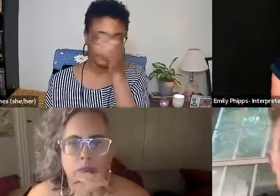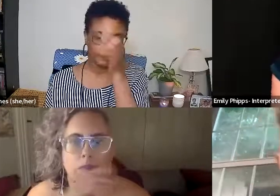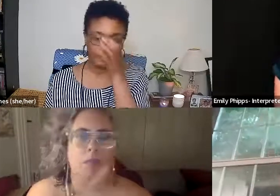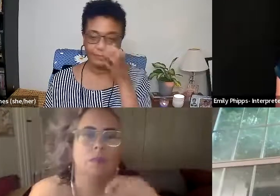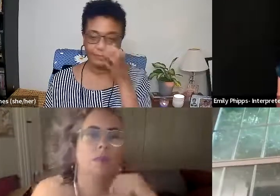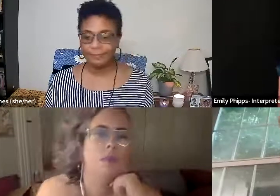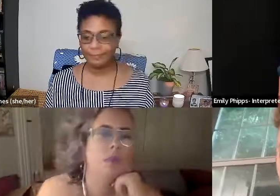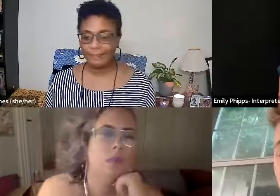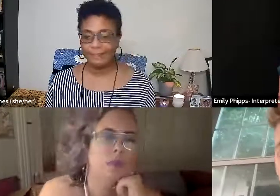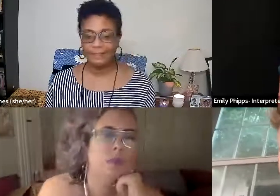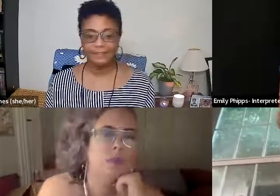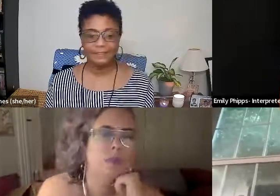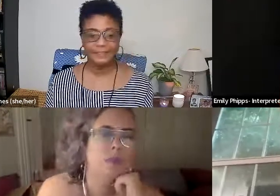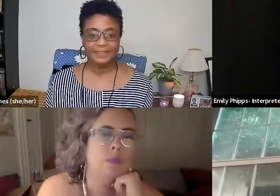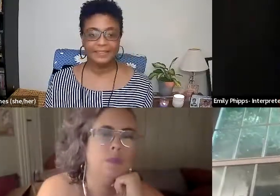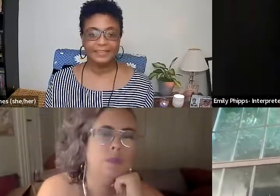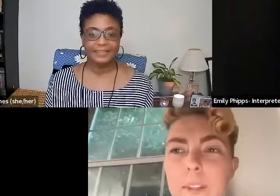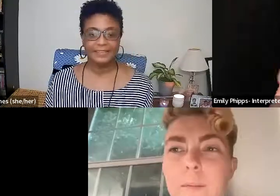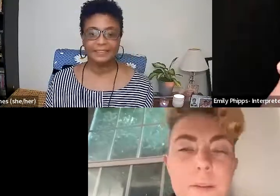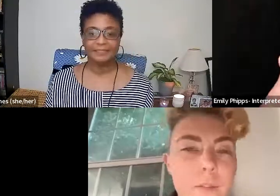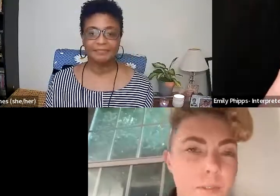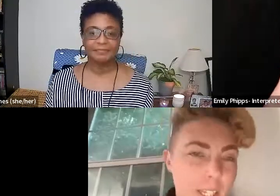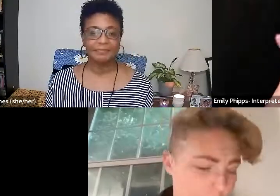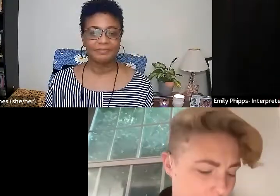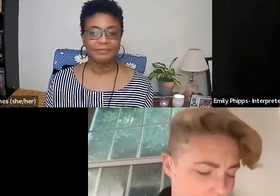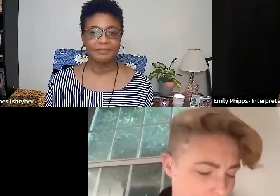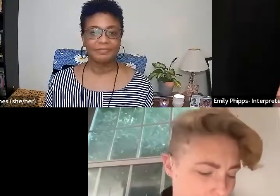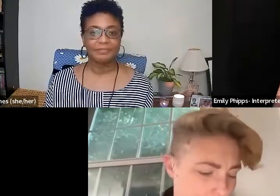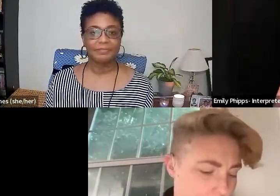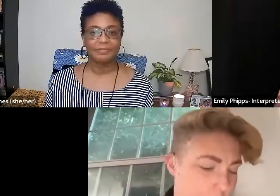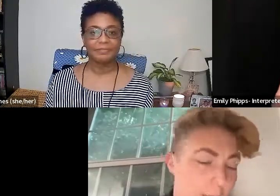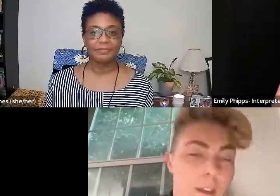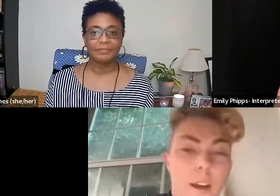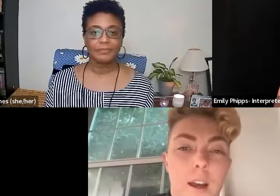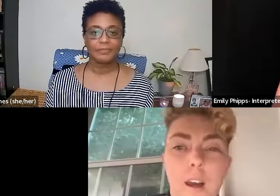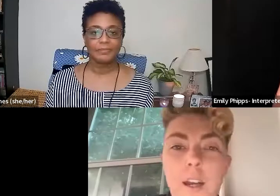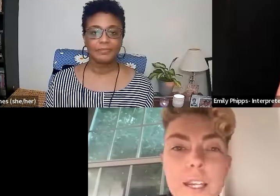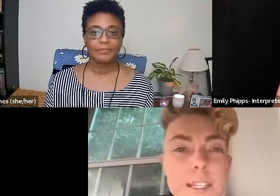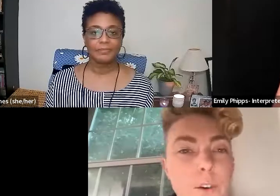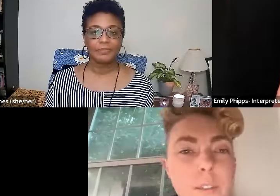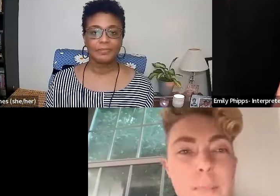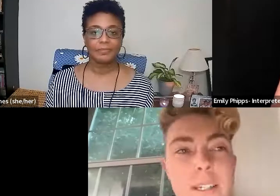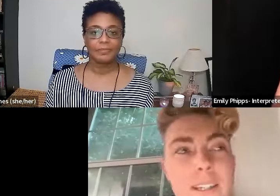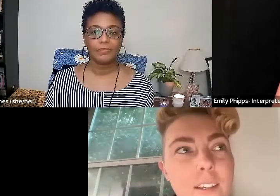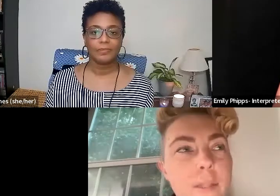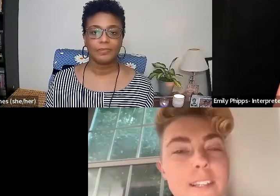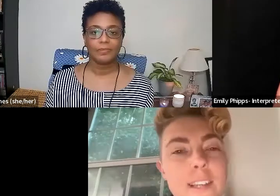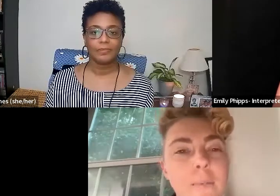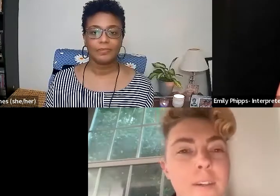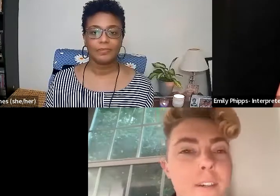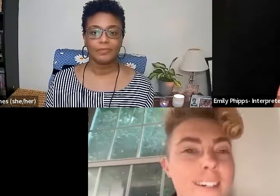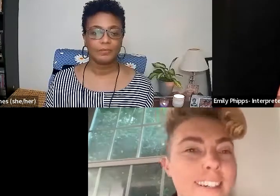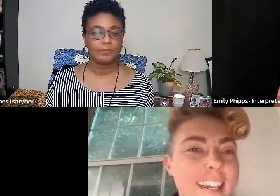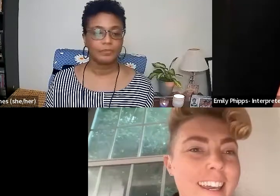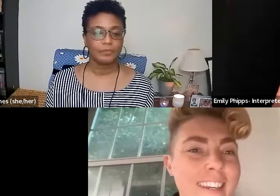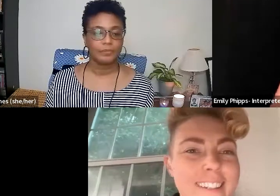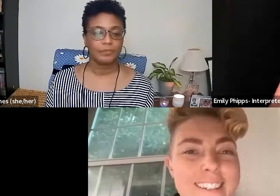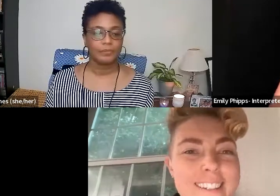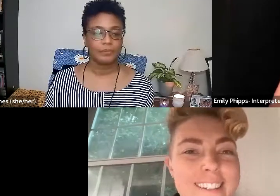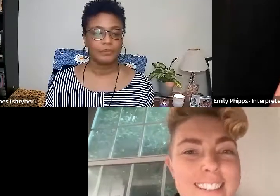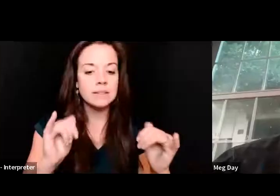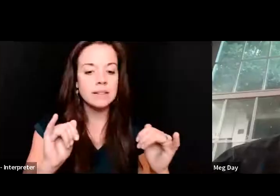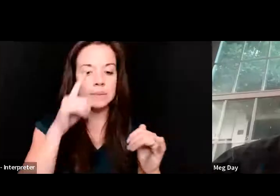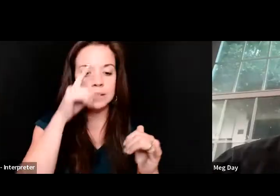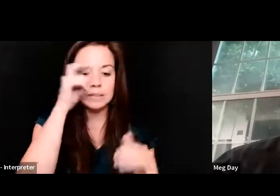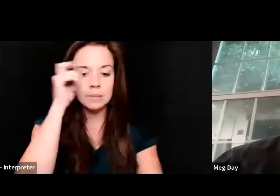This is Meg. The poem that I'm going to be reading is called It Must Still Be Summer. And